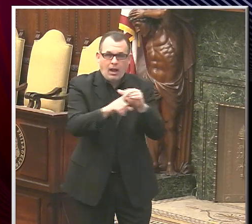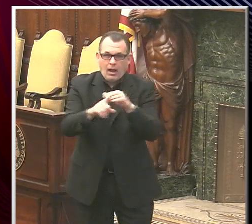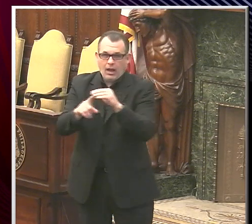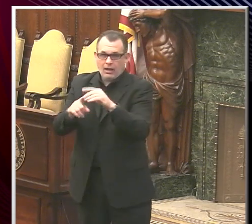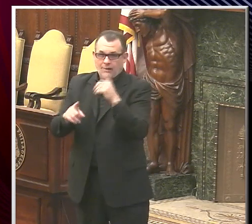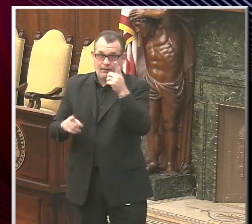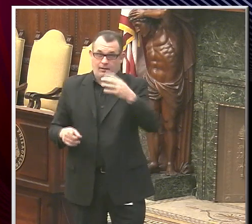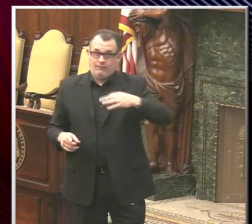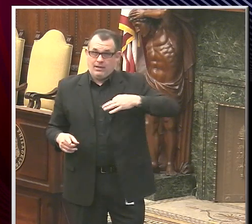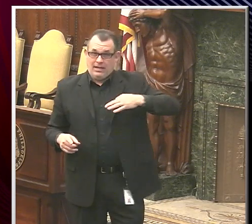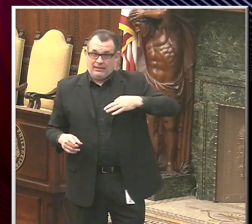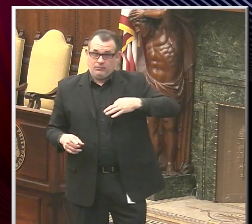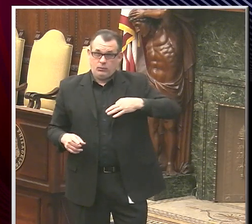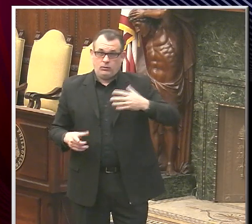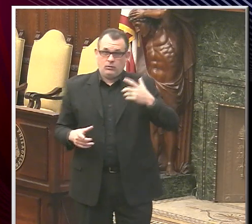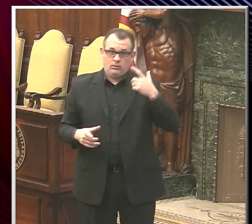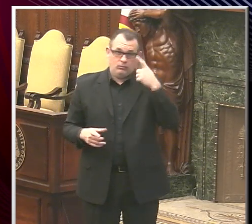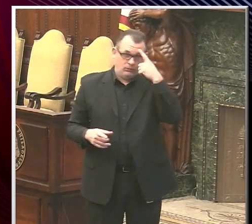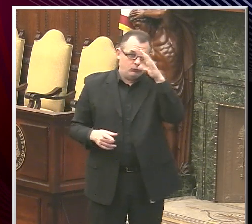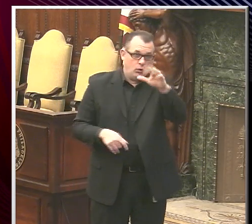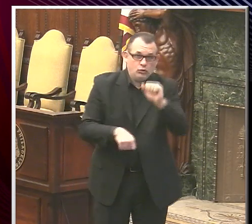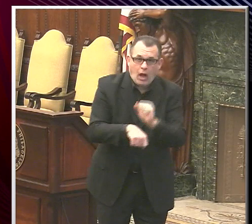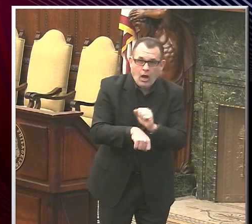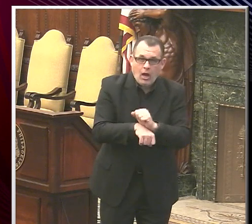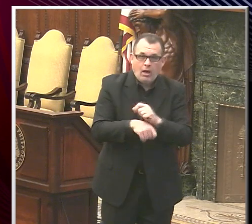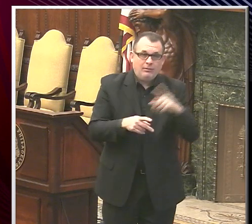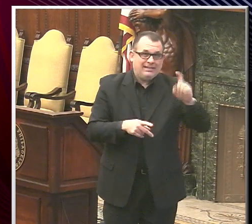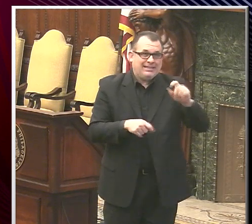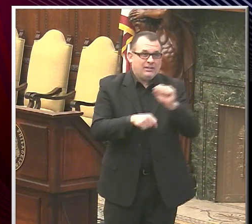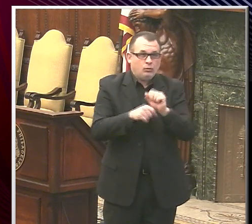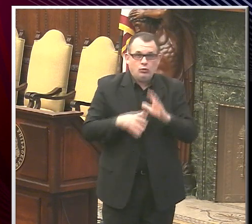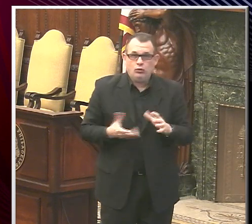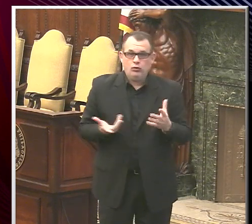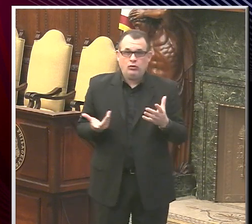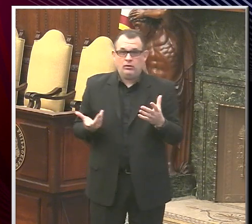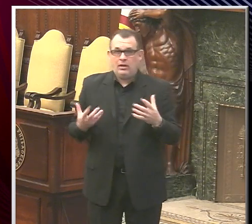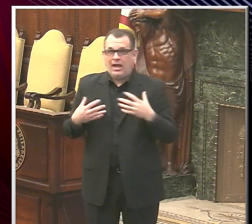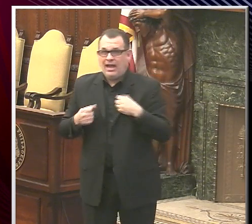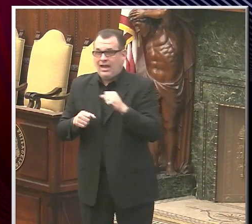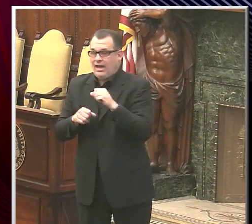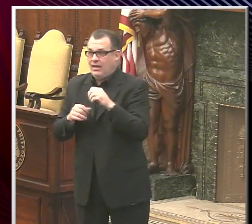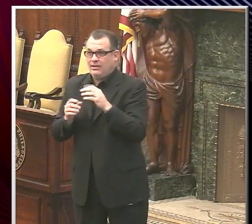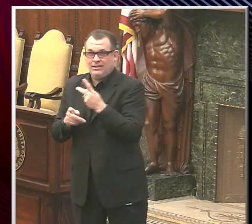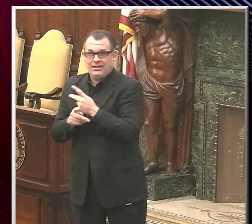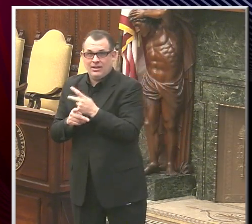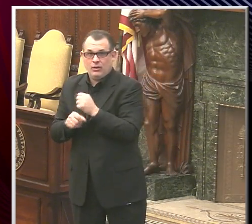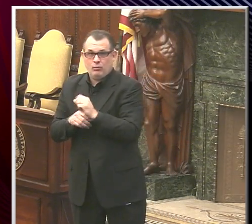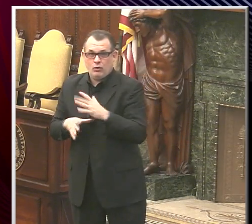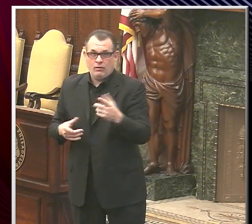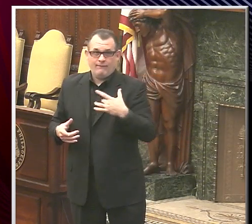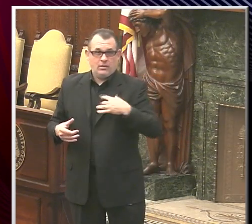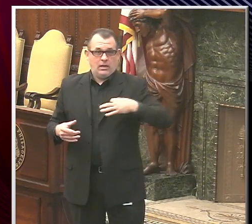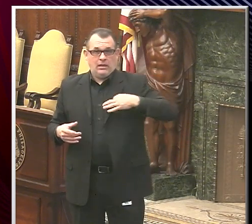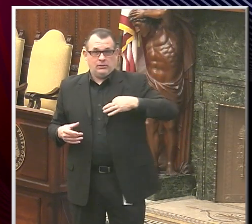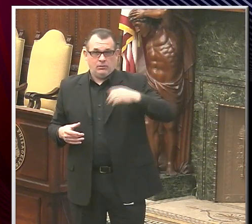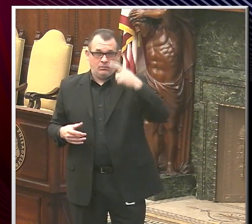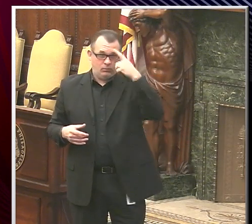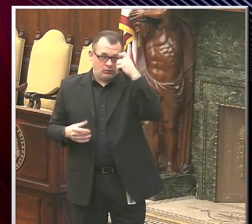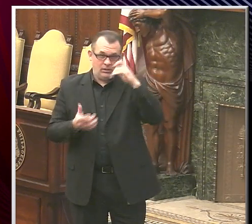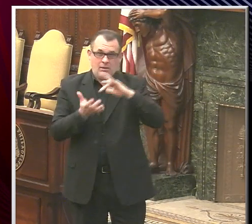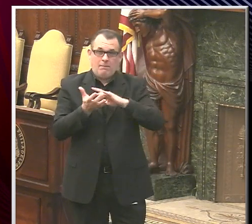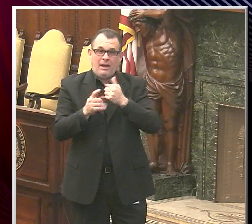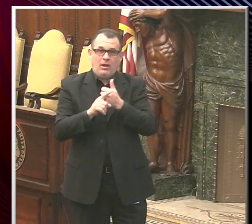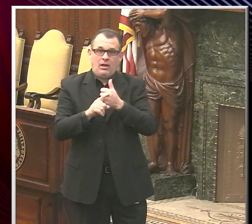because of your job, because you believe you're an essential worker, talk to your employer. And if you think you're eligible because you have a medical condition that